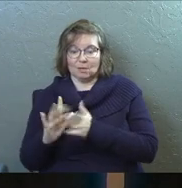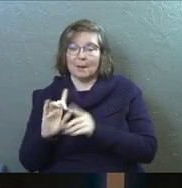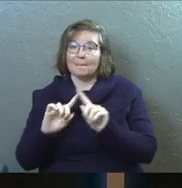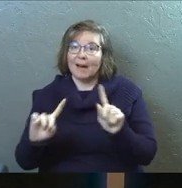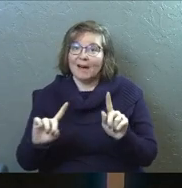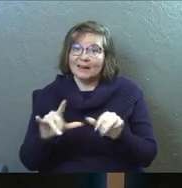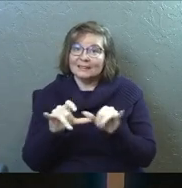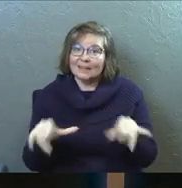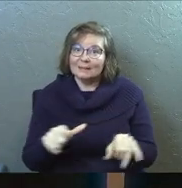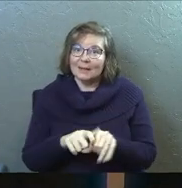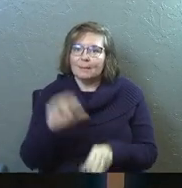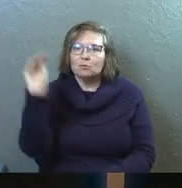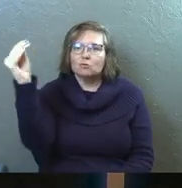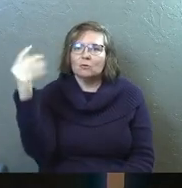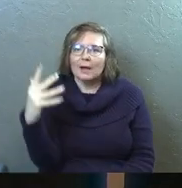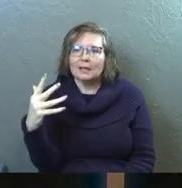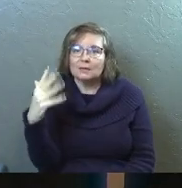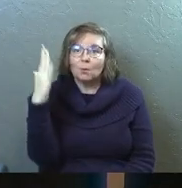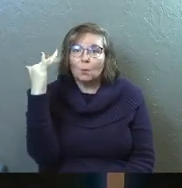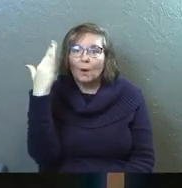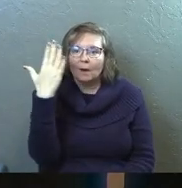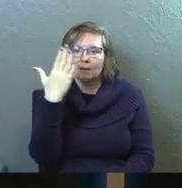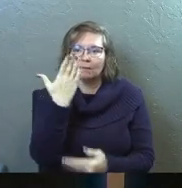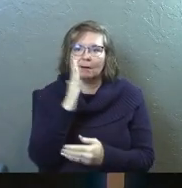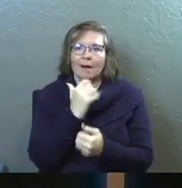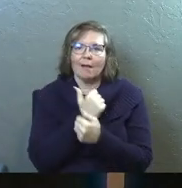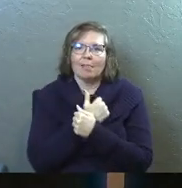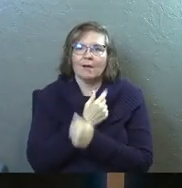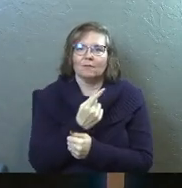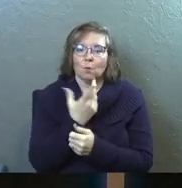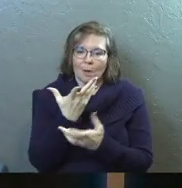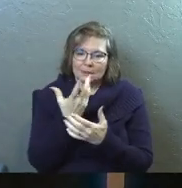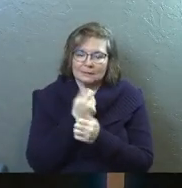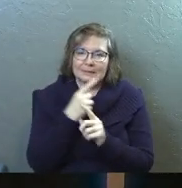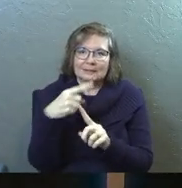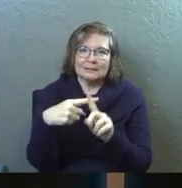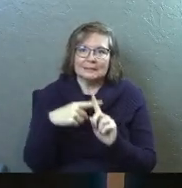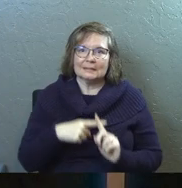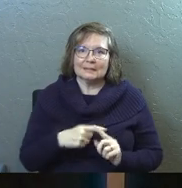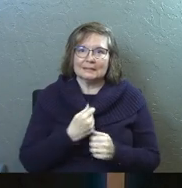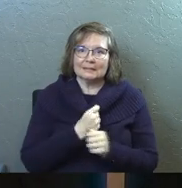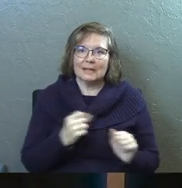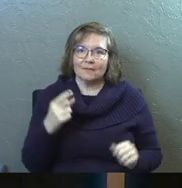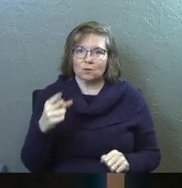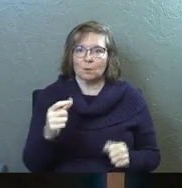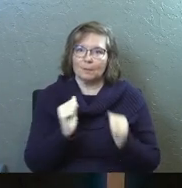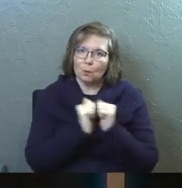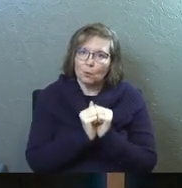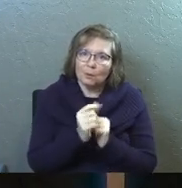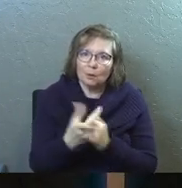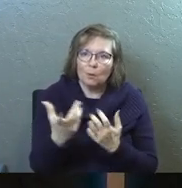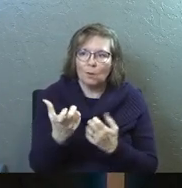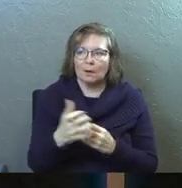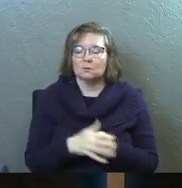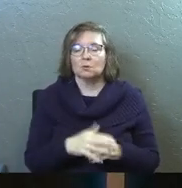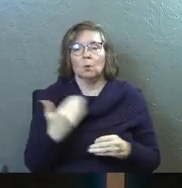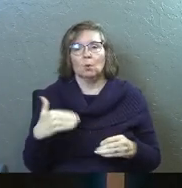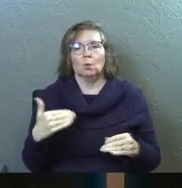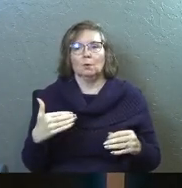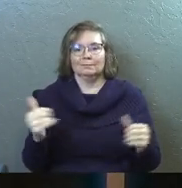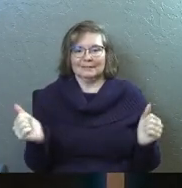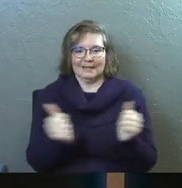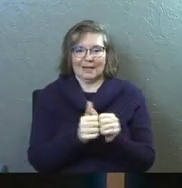there's grace. But God loves you. And God wants to save you. God wants to be with you. Just this incredible message of grace and truth.